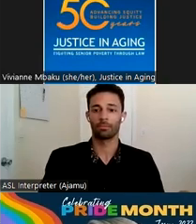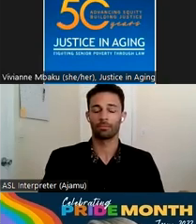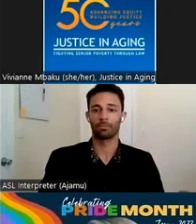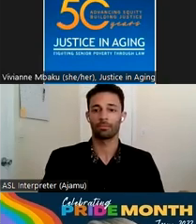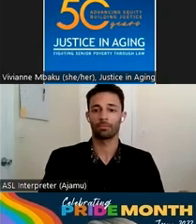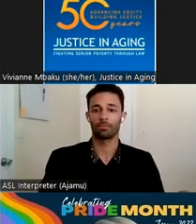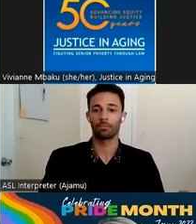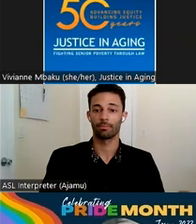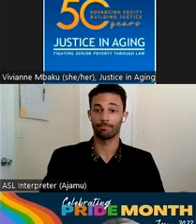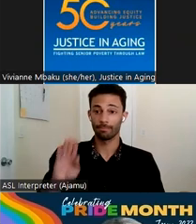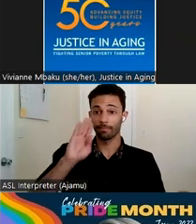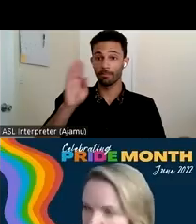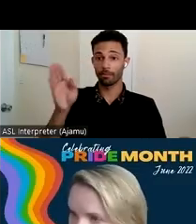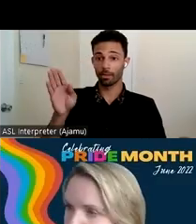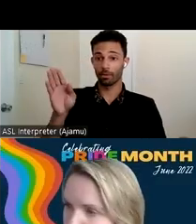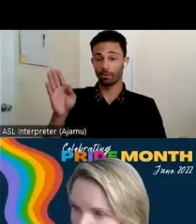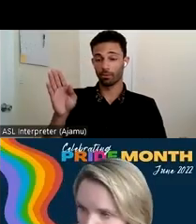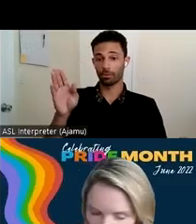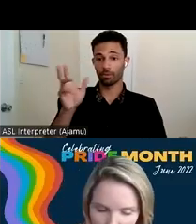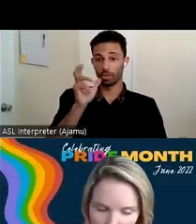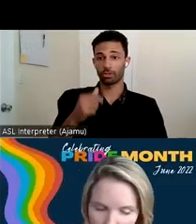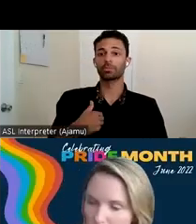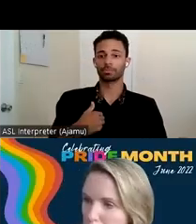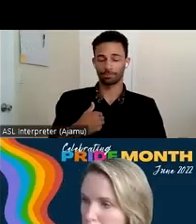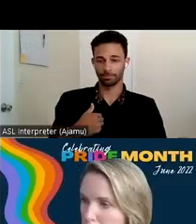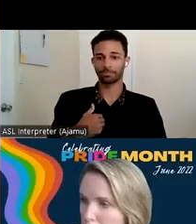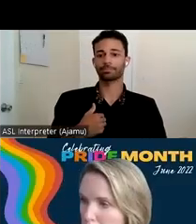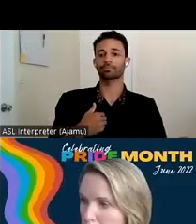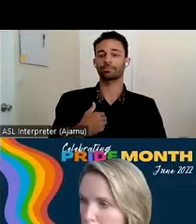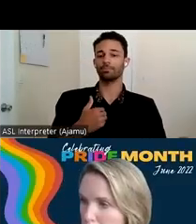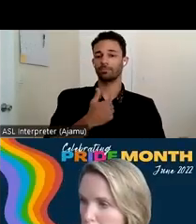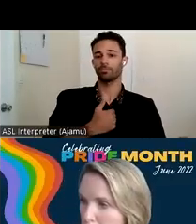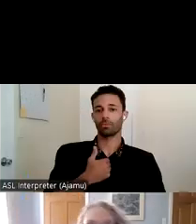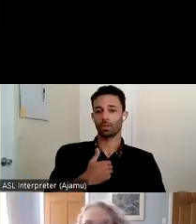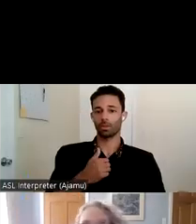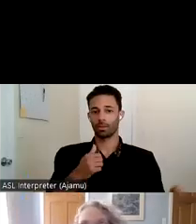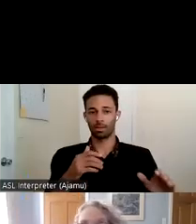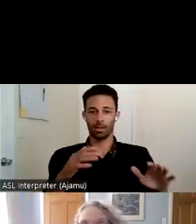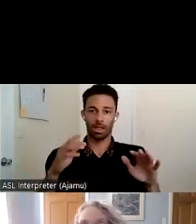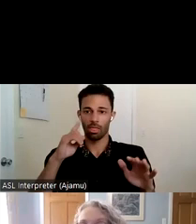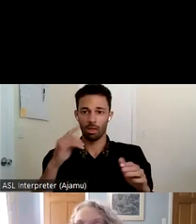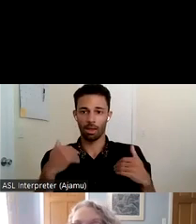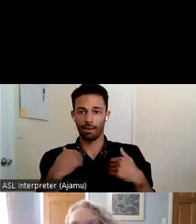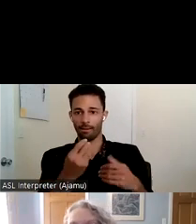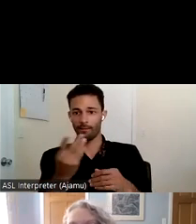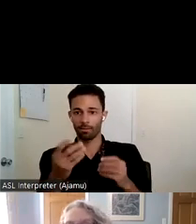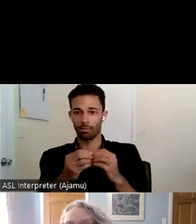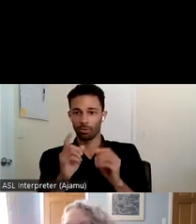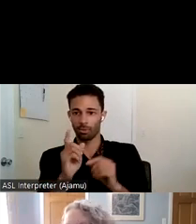can you hear me yes yeah I'm sorry I was a little unprepared I thought we had a couple more minutes